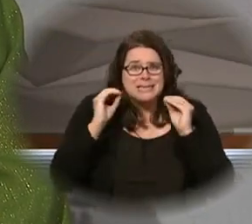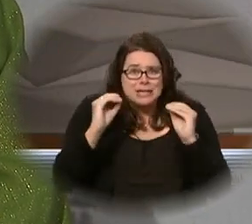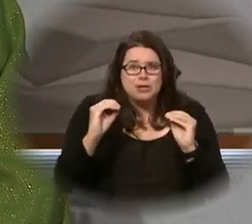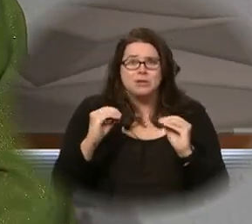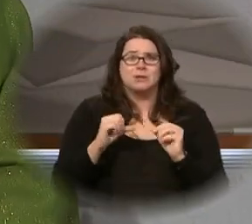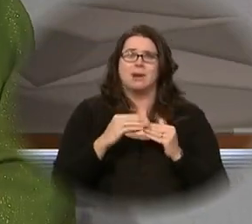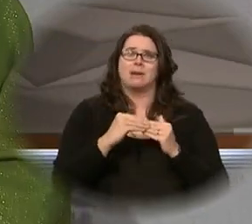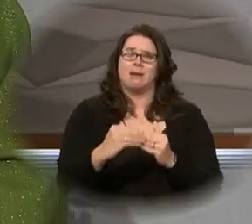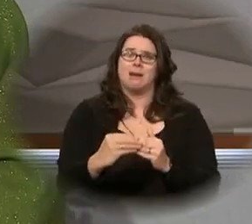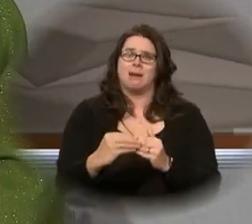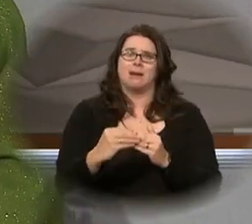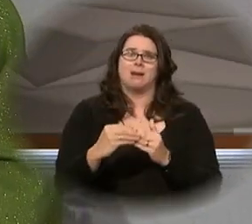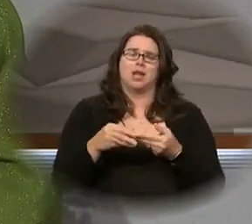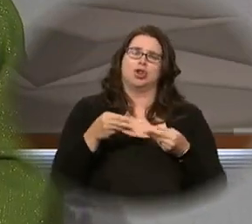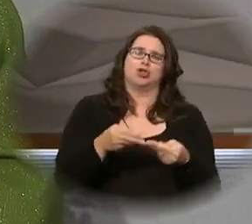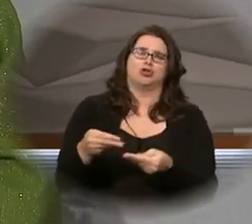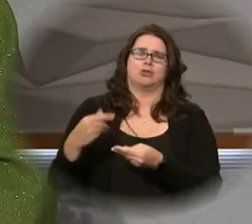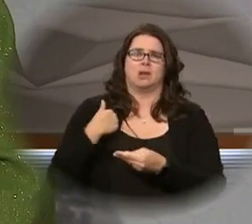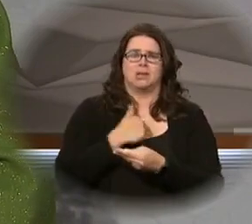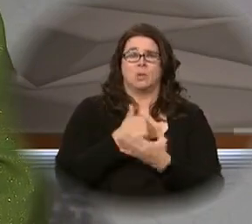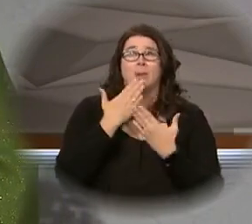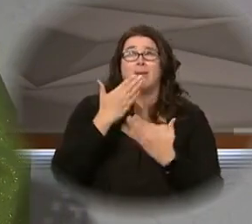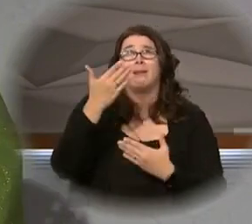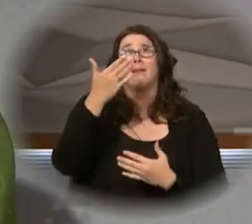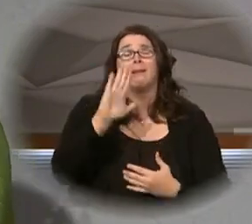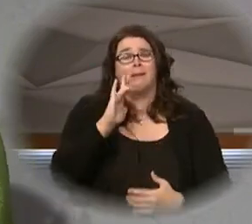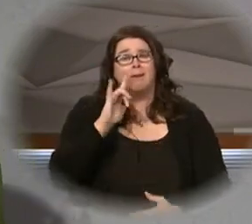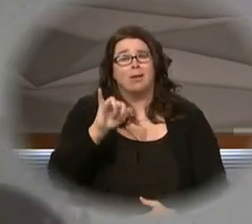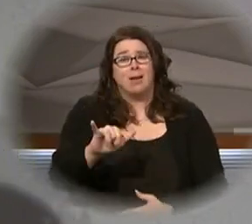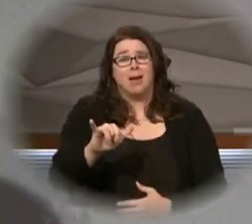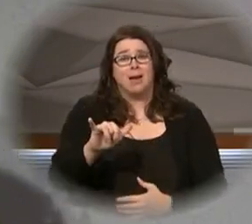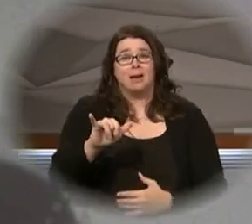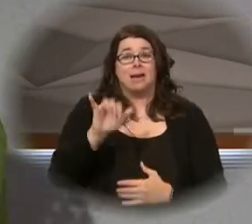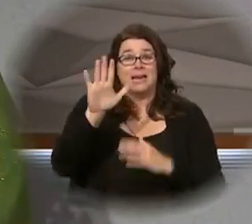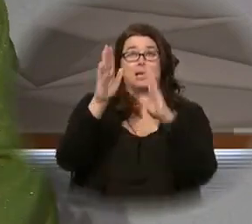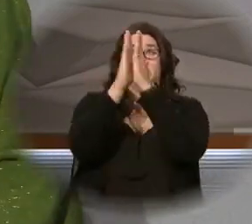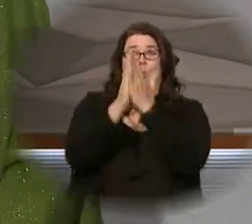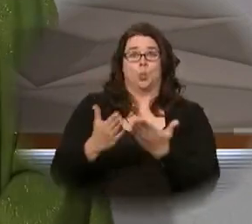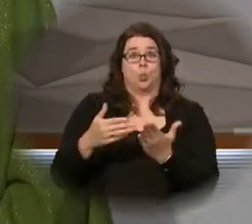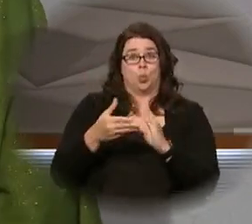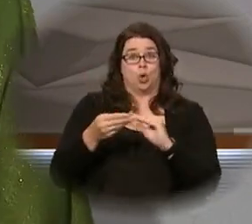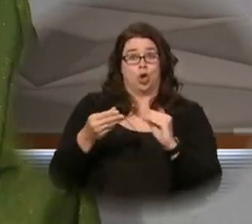and to nurture us. So we thank God for that life-giving word.